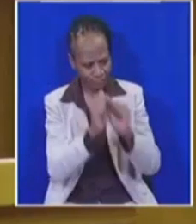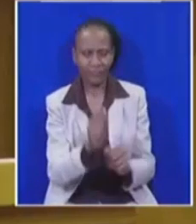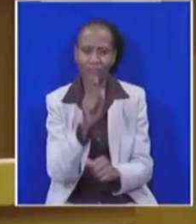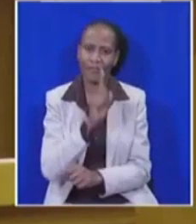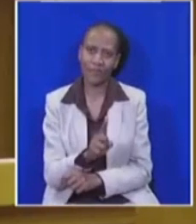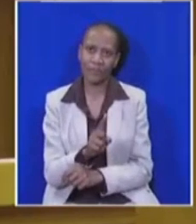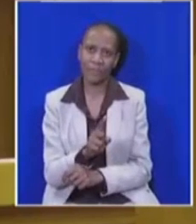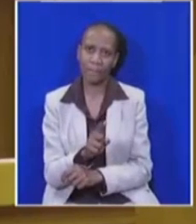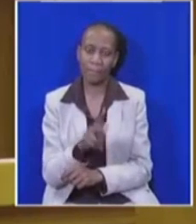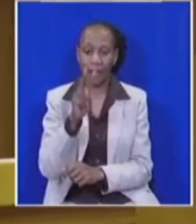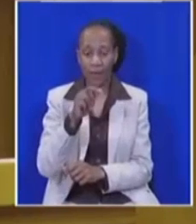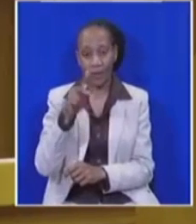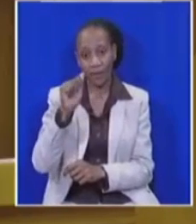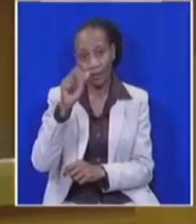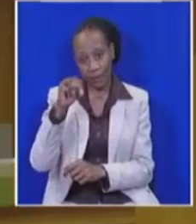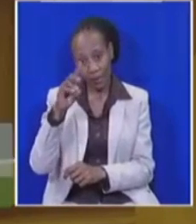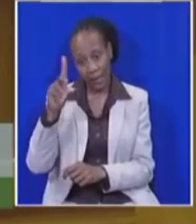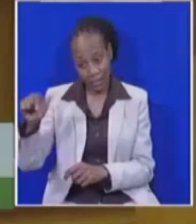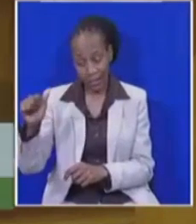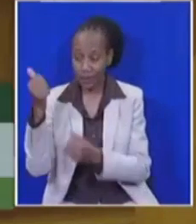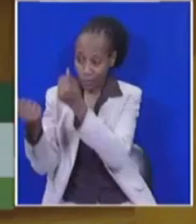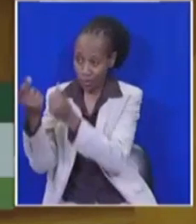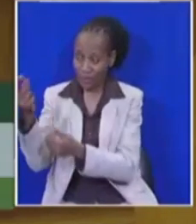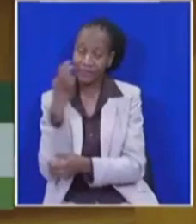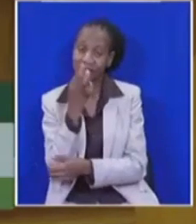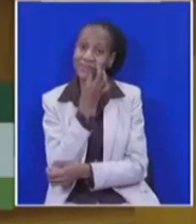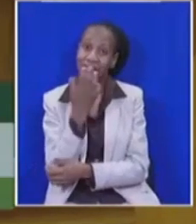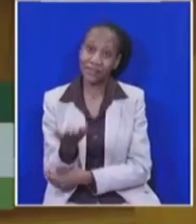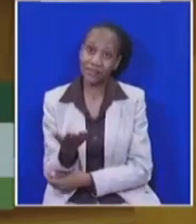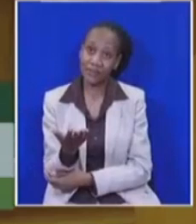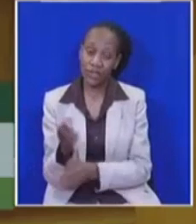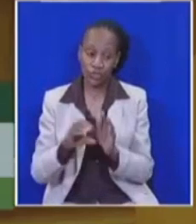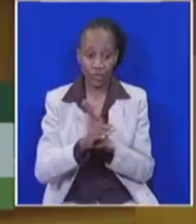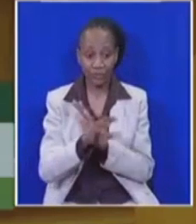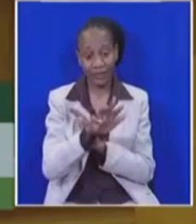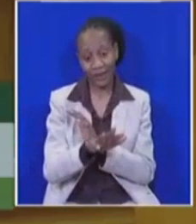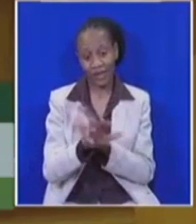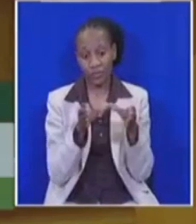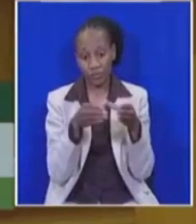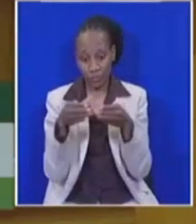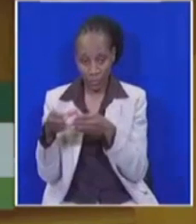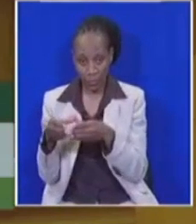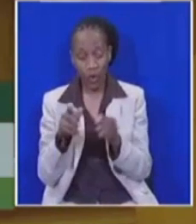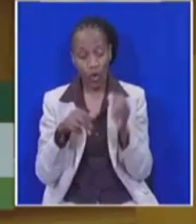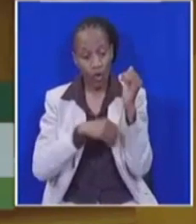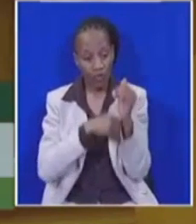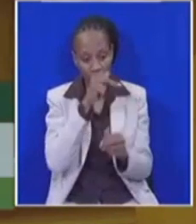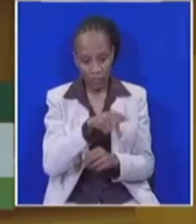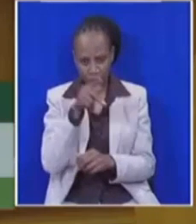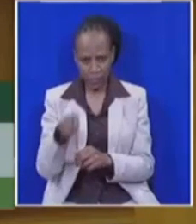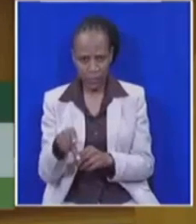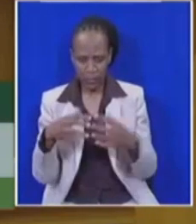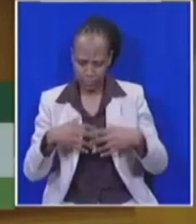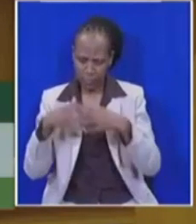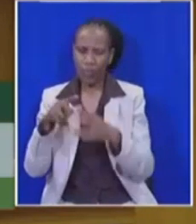In the Incandler Judgment, the Court unanimously stated that like other Chapter 9 institutions, the Office of the Public Protector was created to strengthen